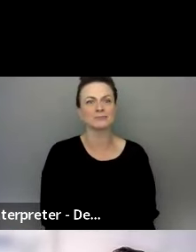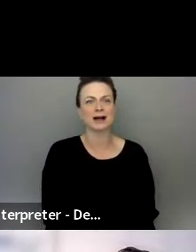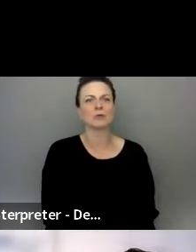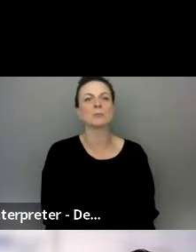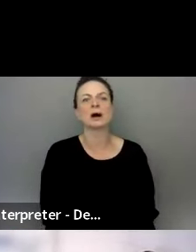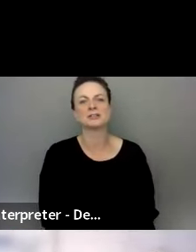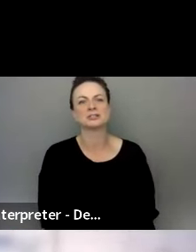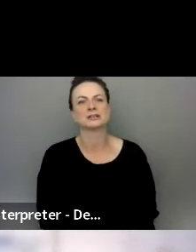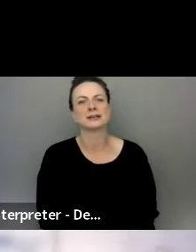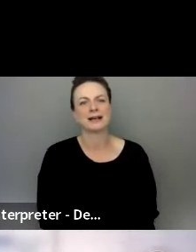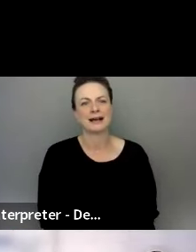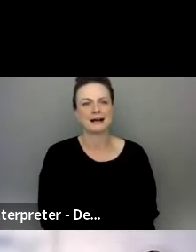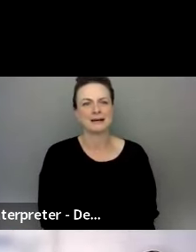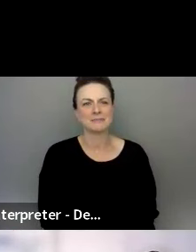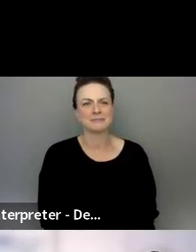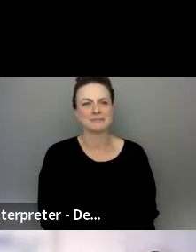So I'm Rob Koch.